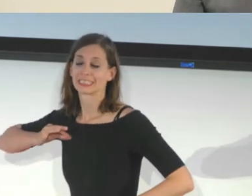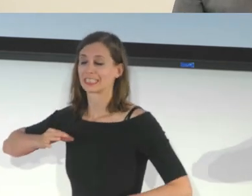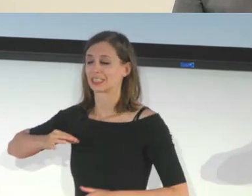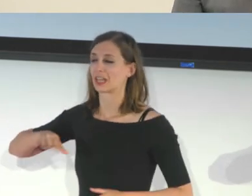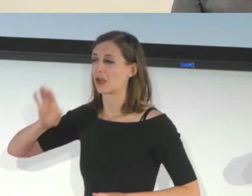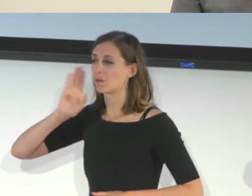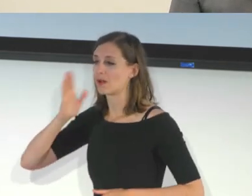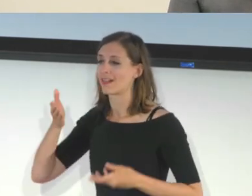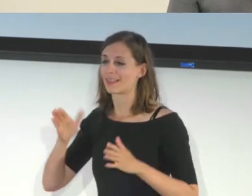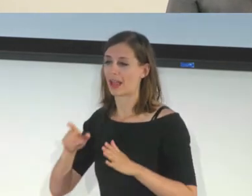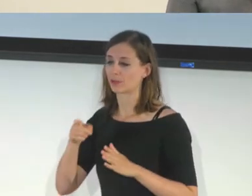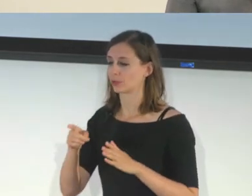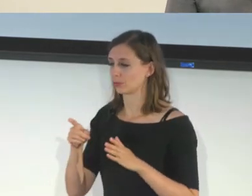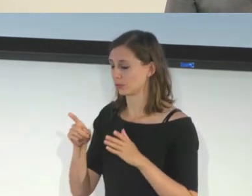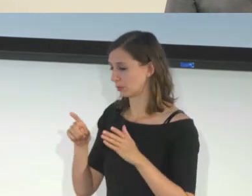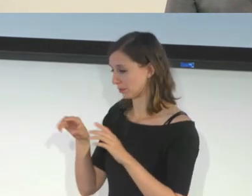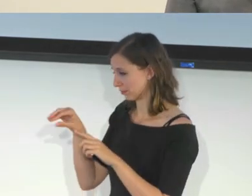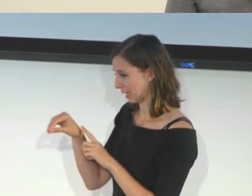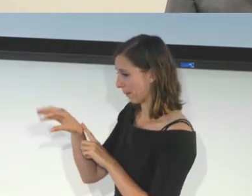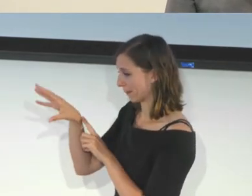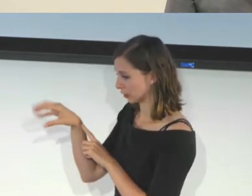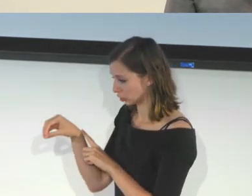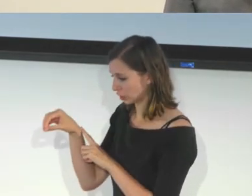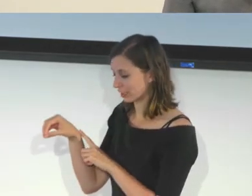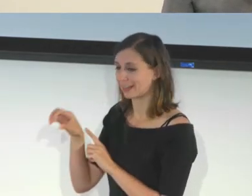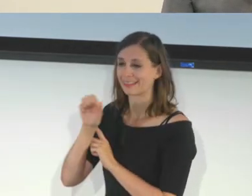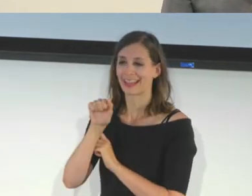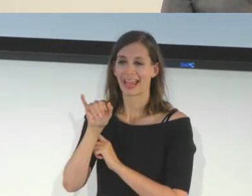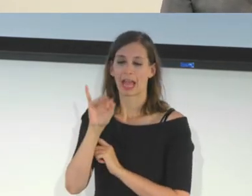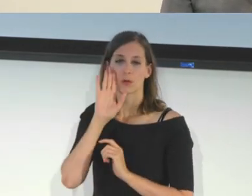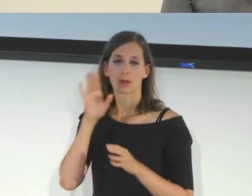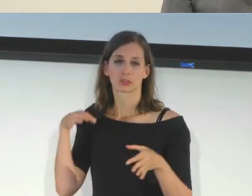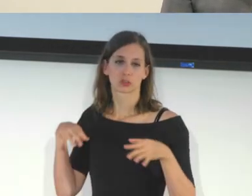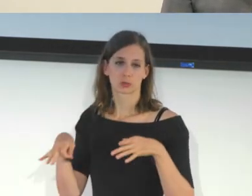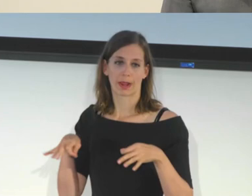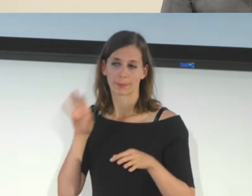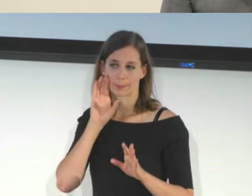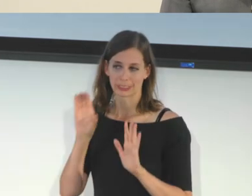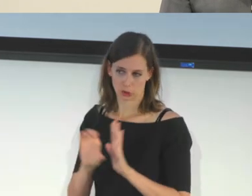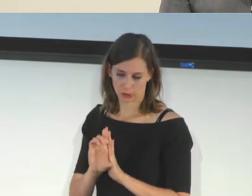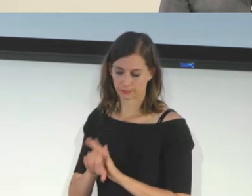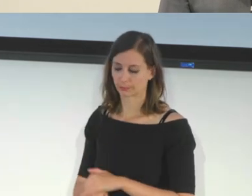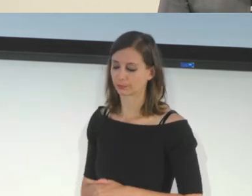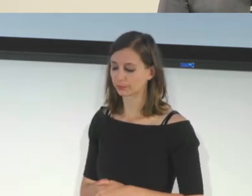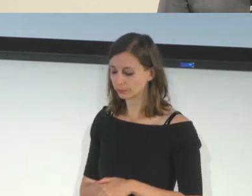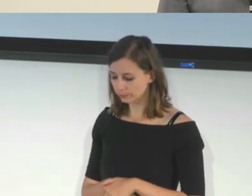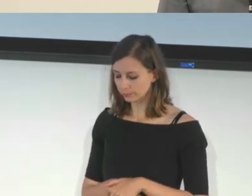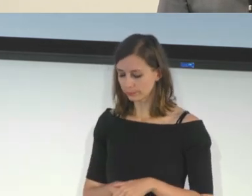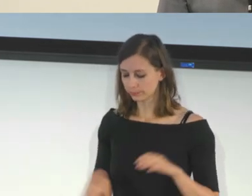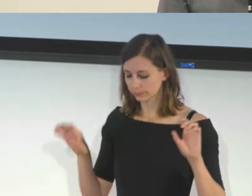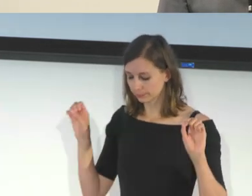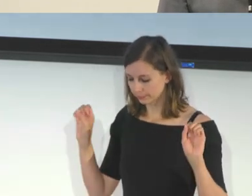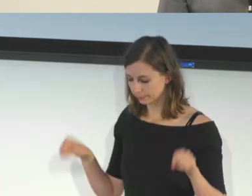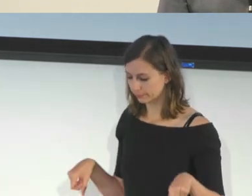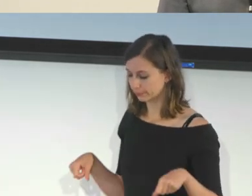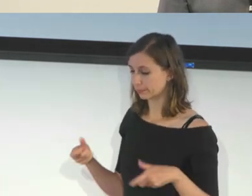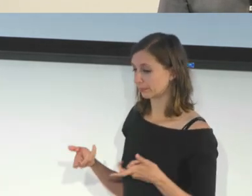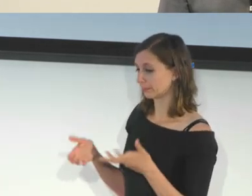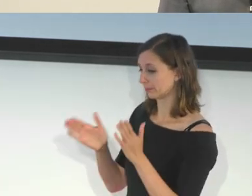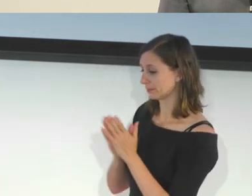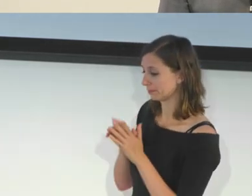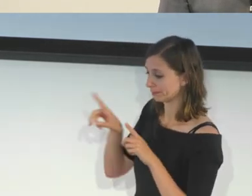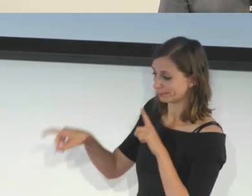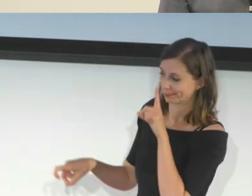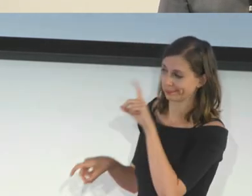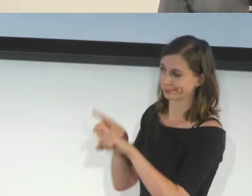you take a picture, and AI will describe the picture, and then you can ask GPT information about parts of